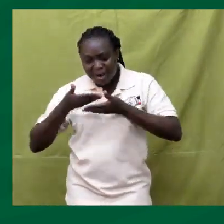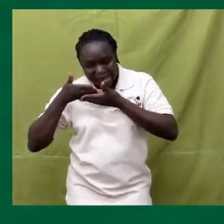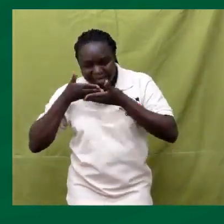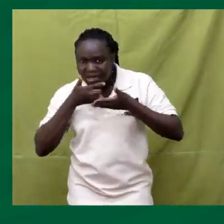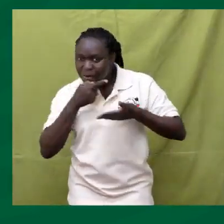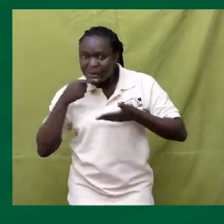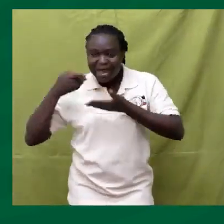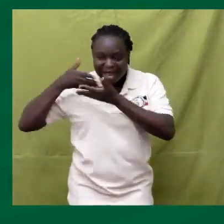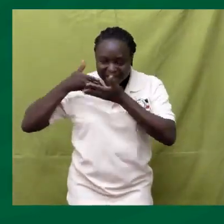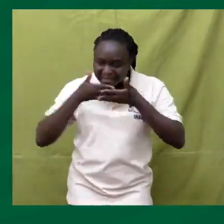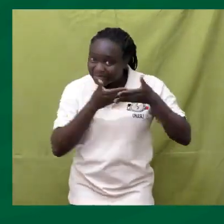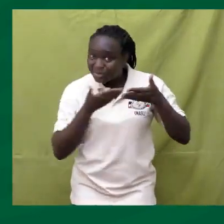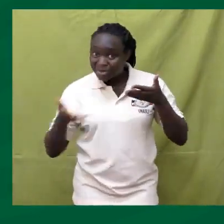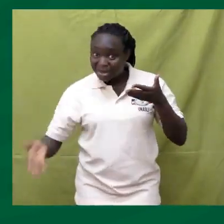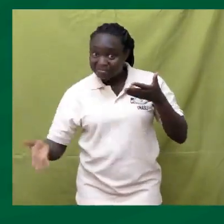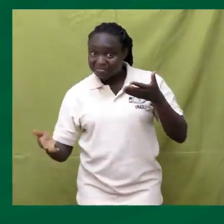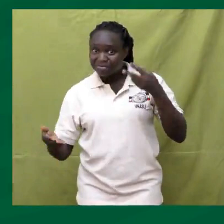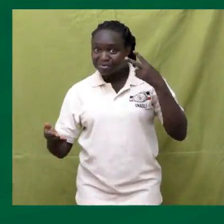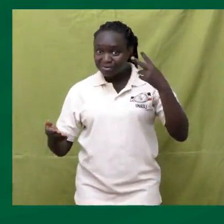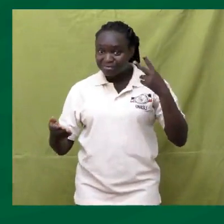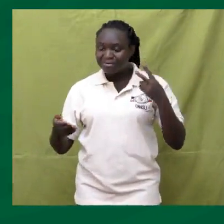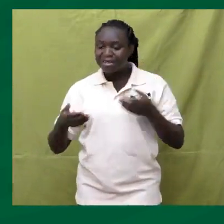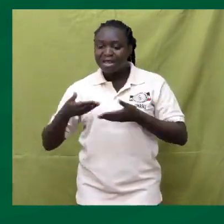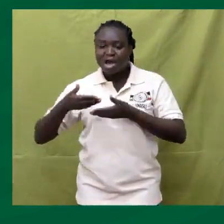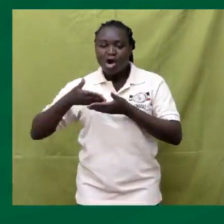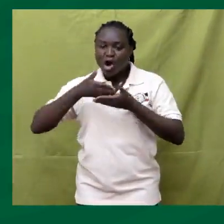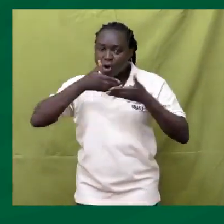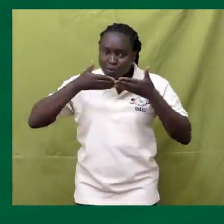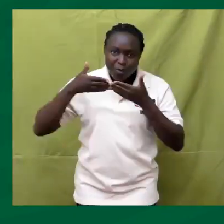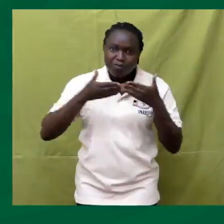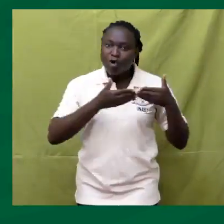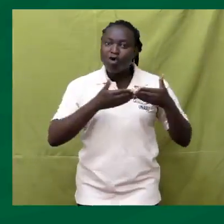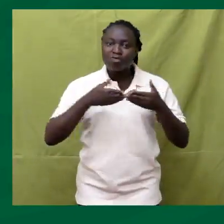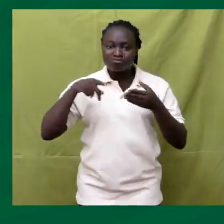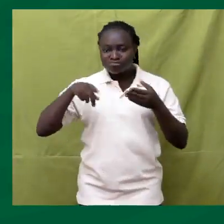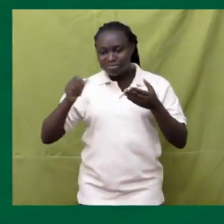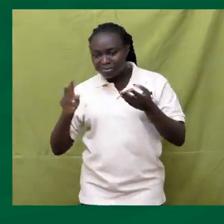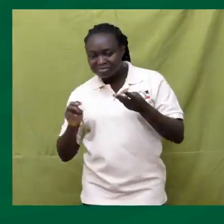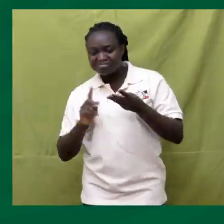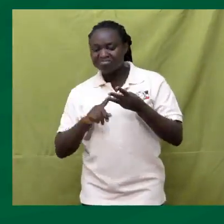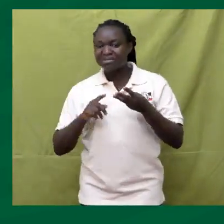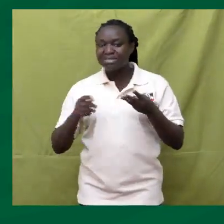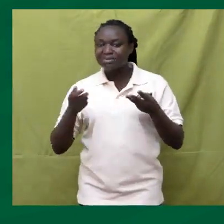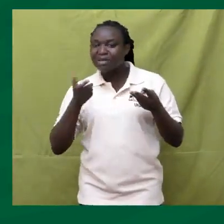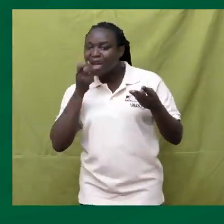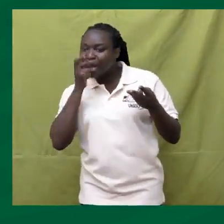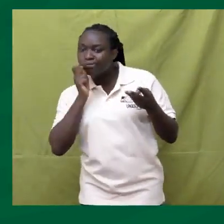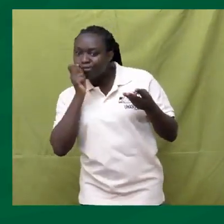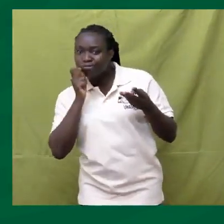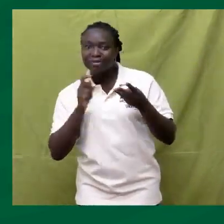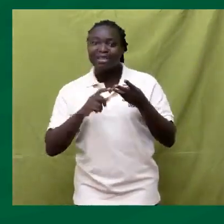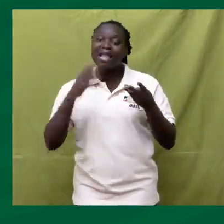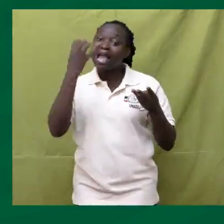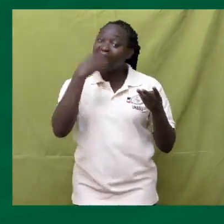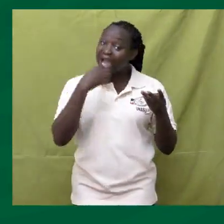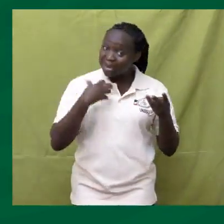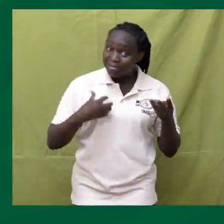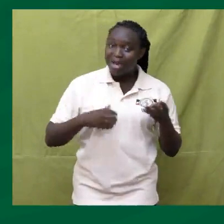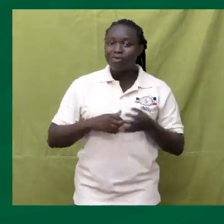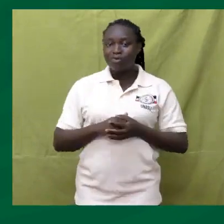Melon Popo Guava And Mango